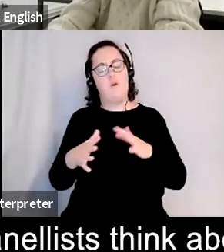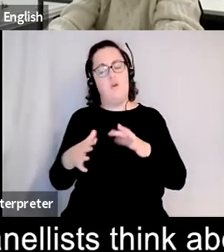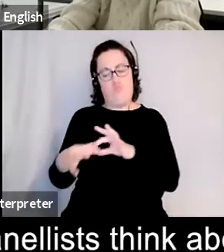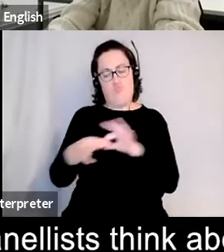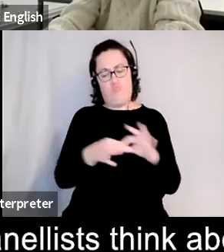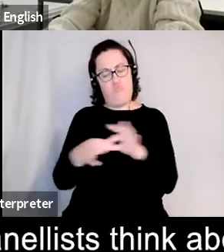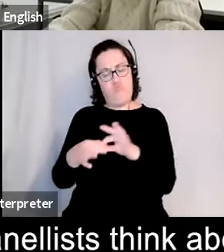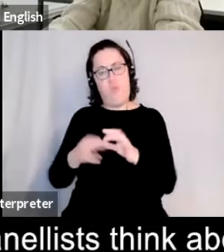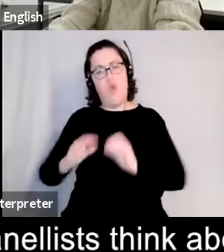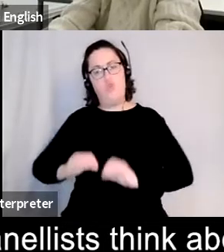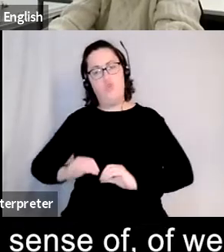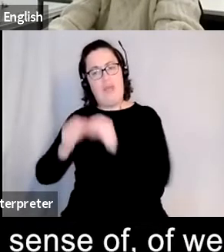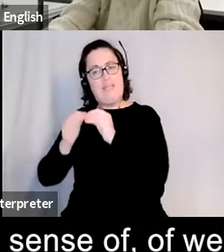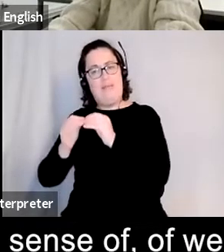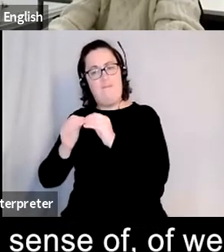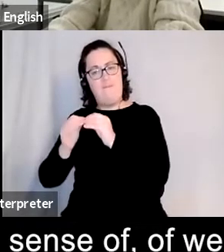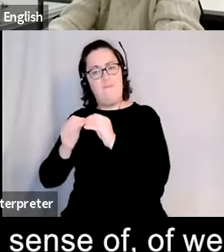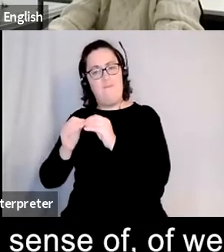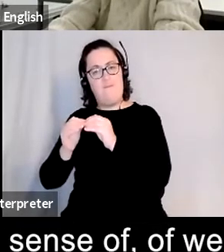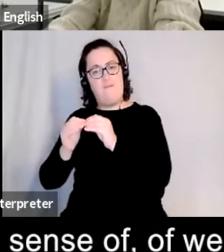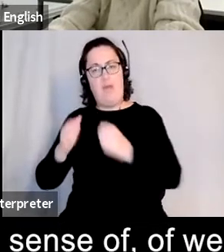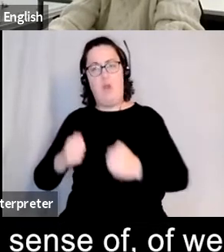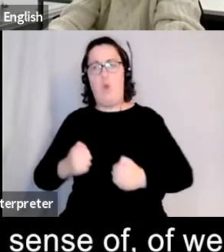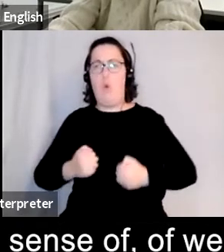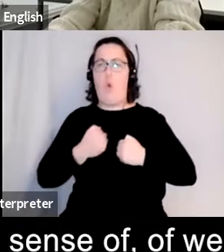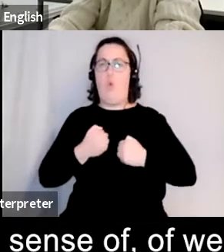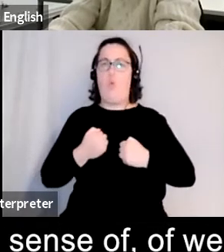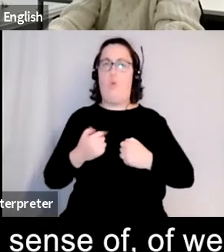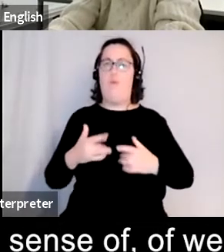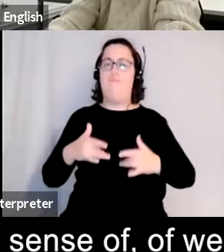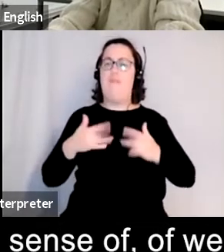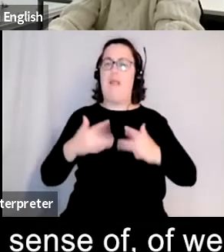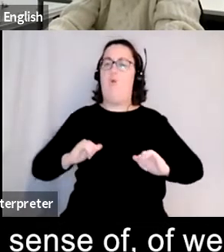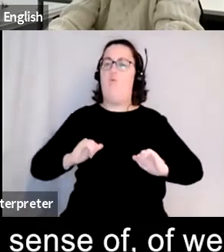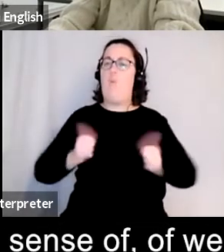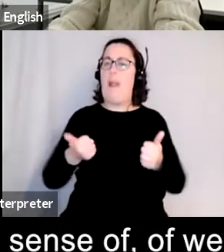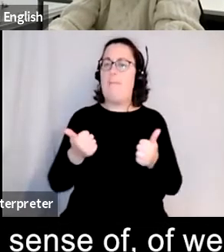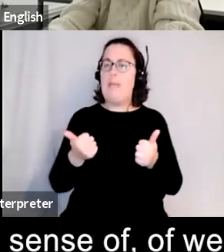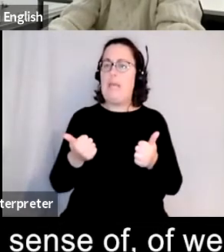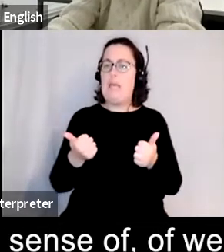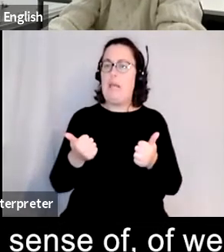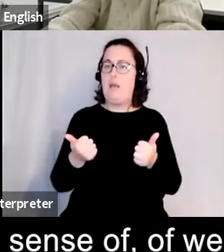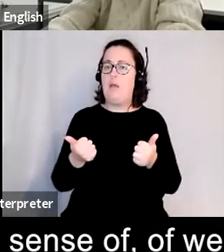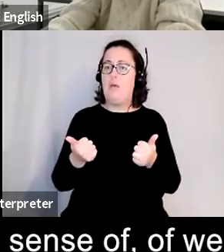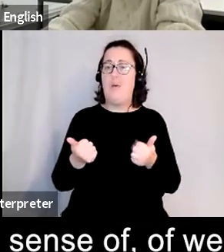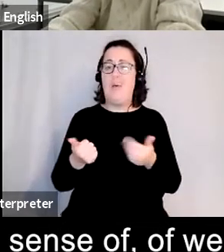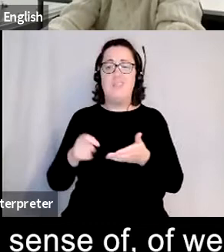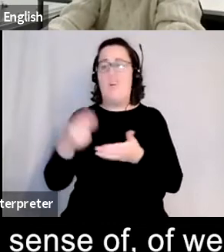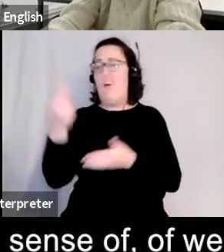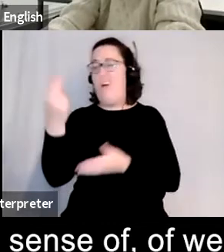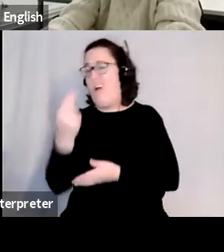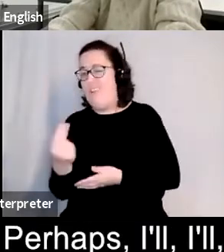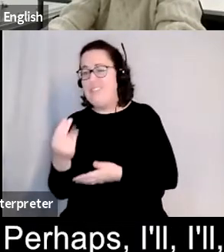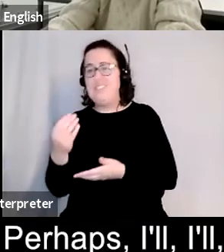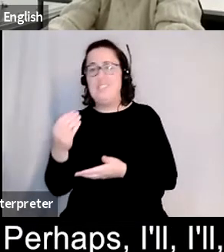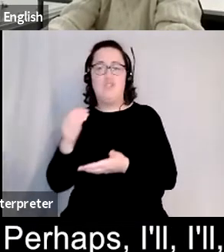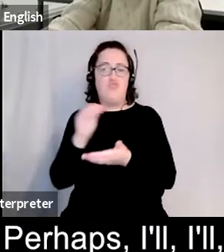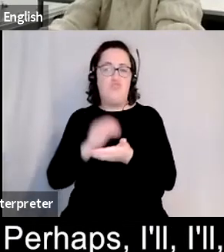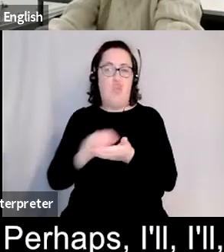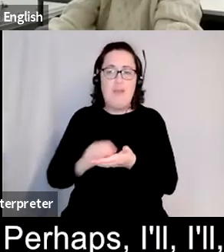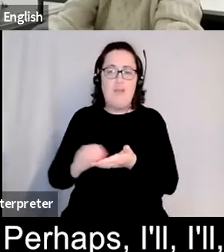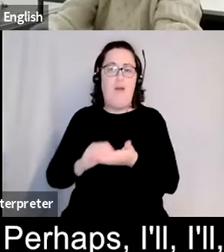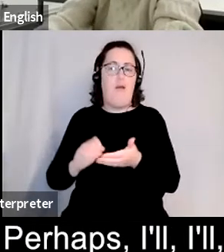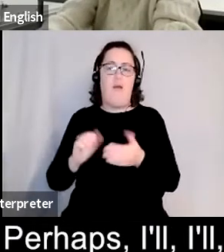creative work and and our own sense of of well-being as as artists or writers or or makers really